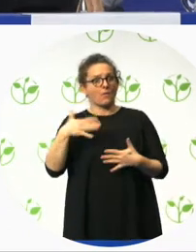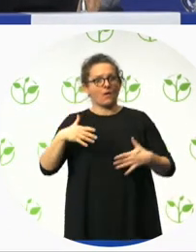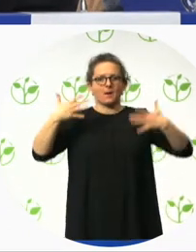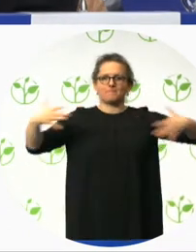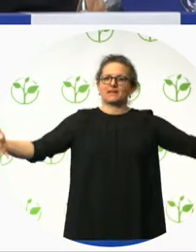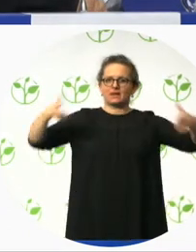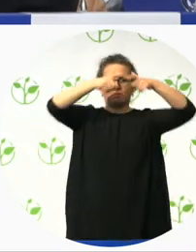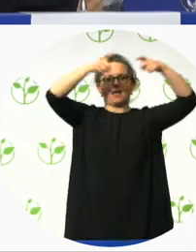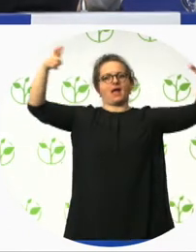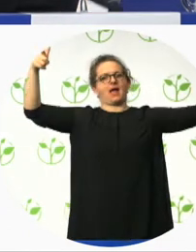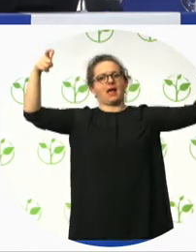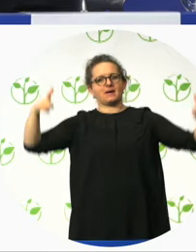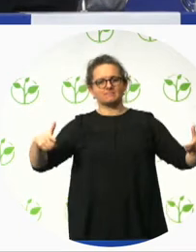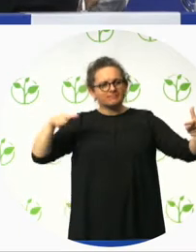time.